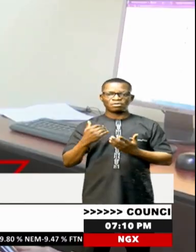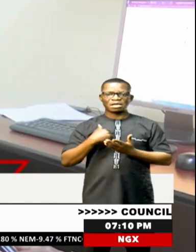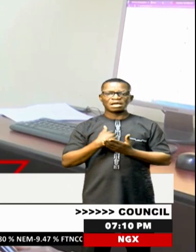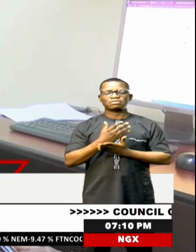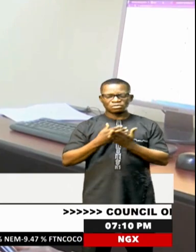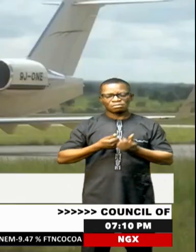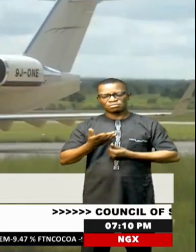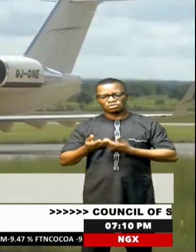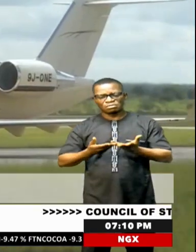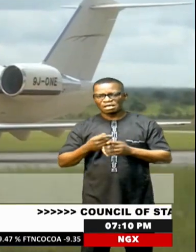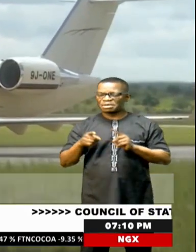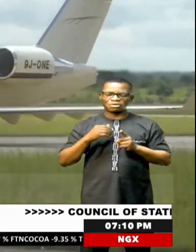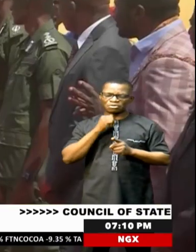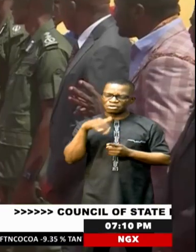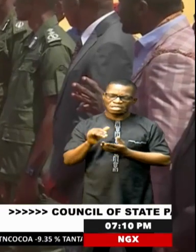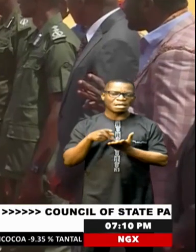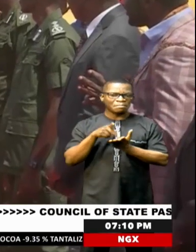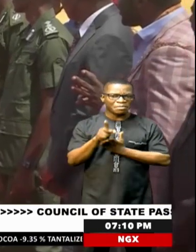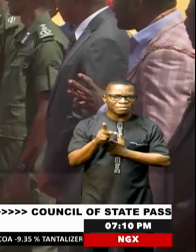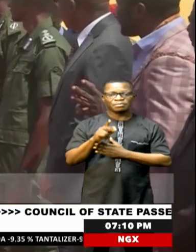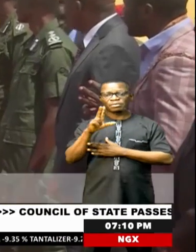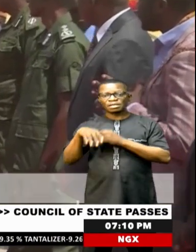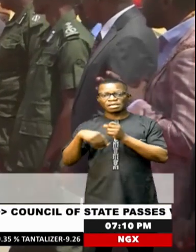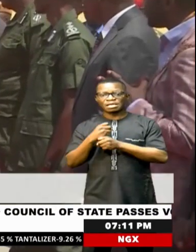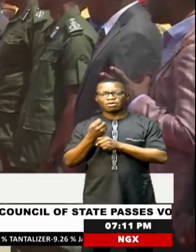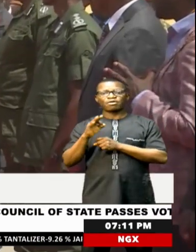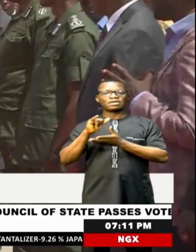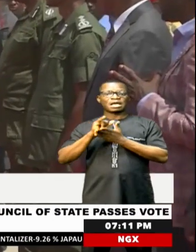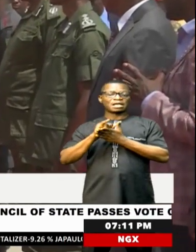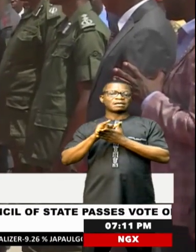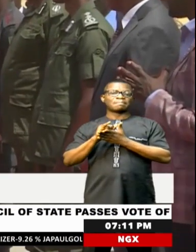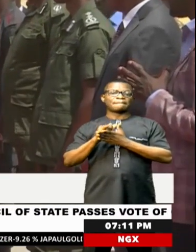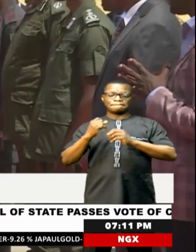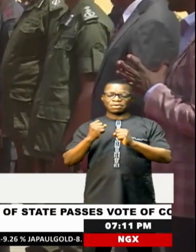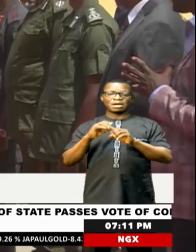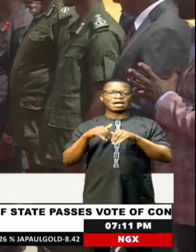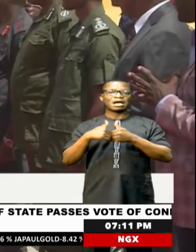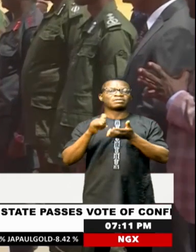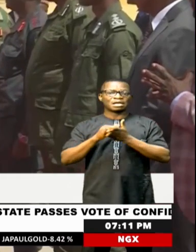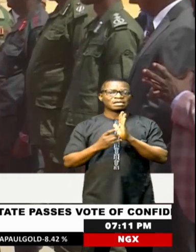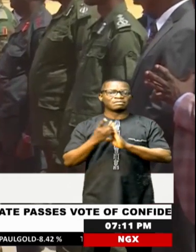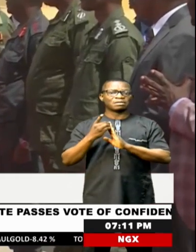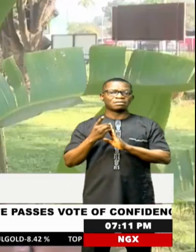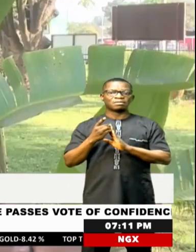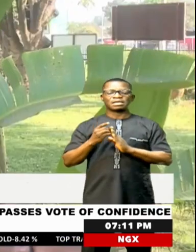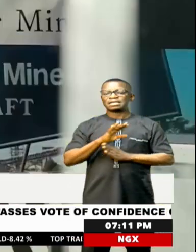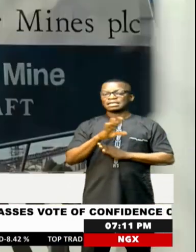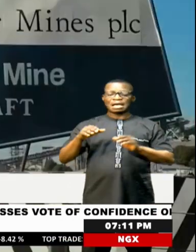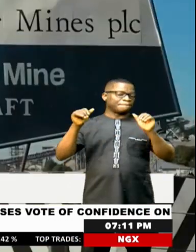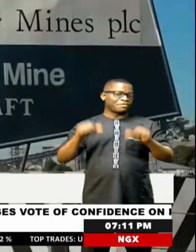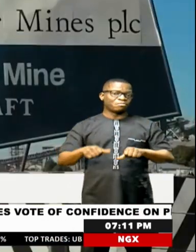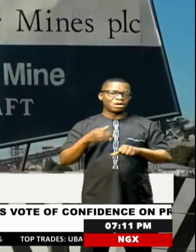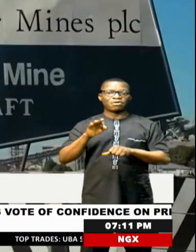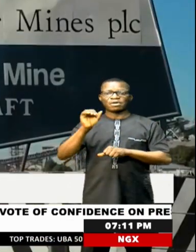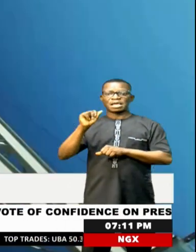were never paid. It has been three years of the UPND in power, but how does the labor movement rate their performance? The performance of the